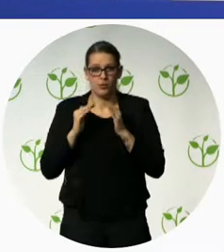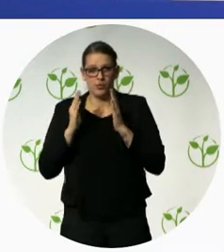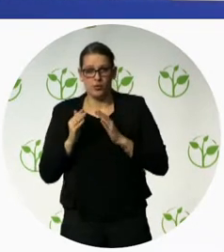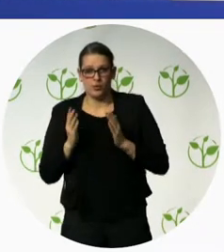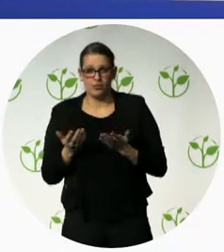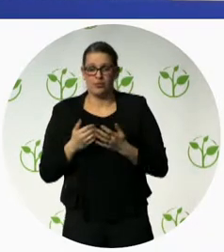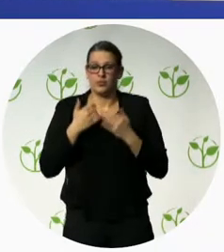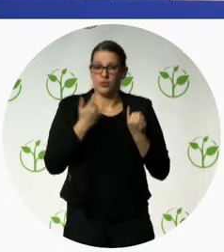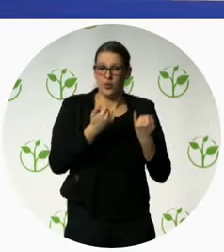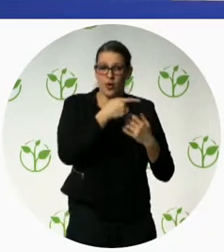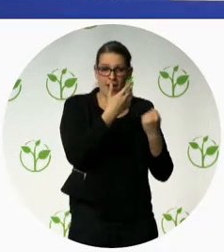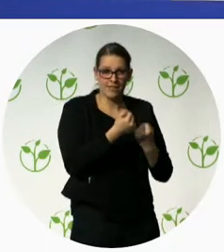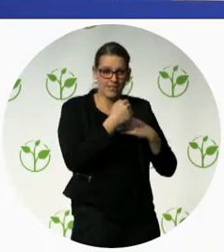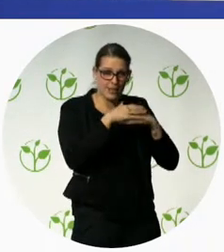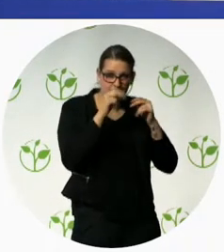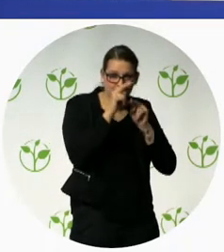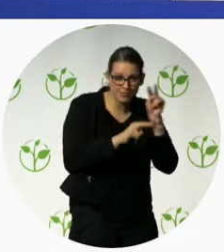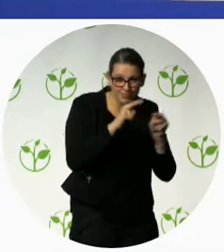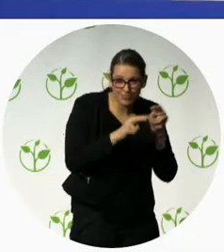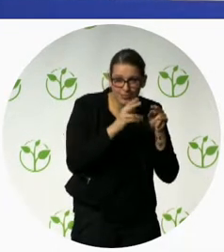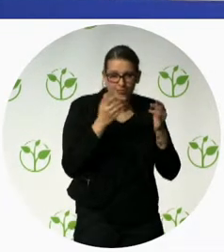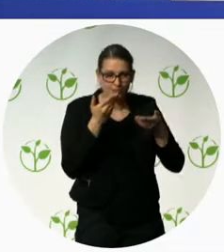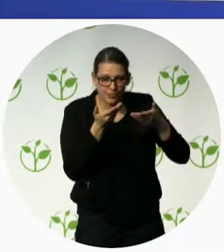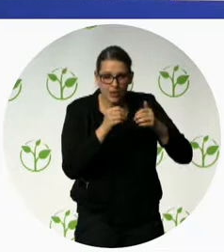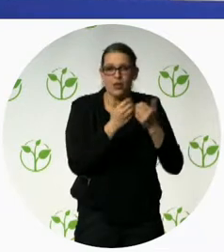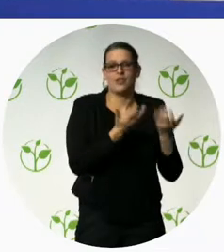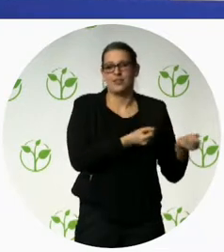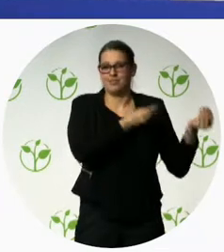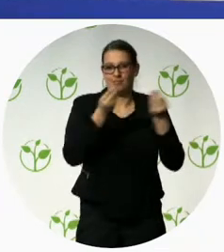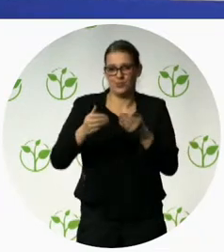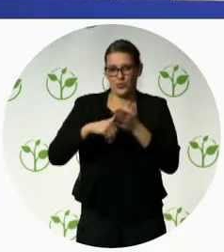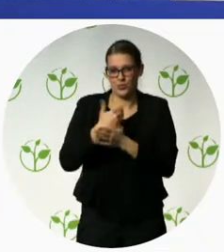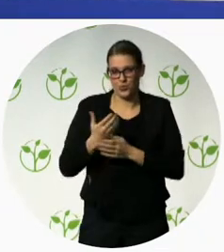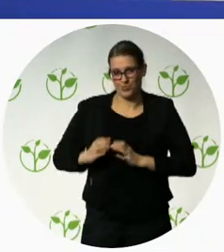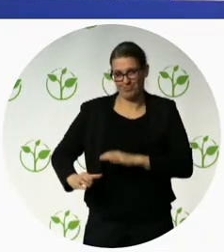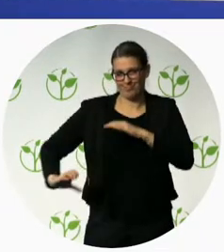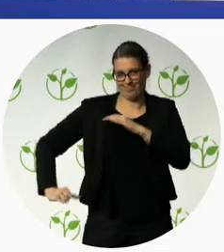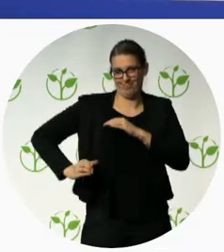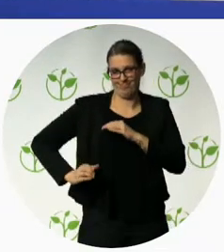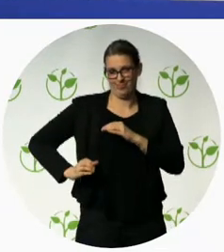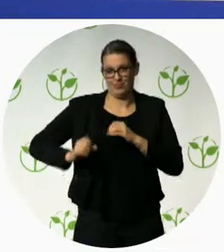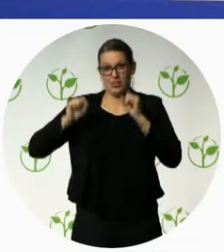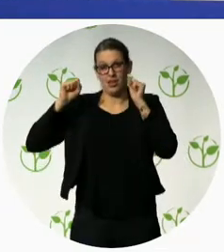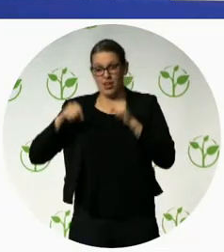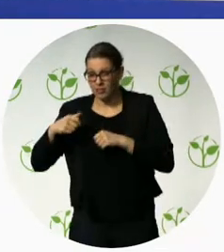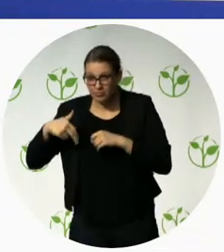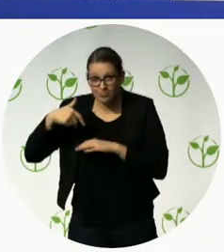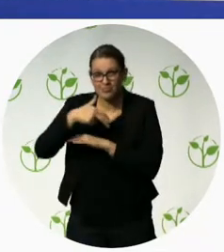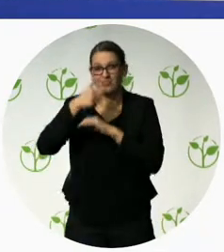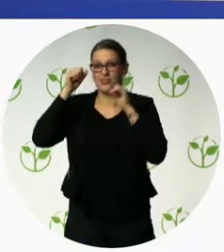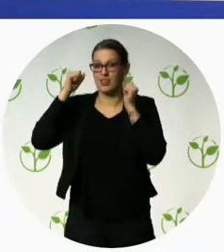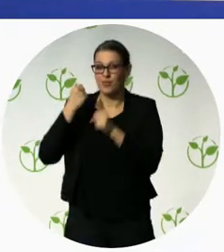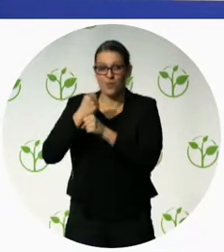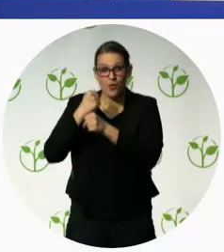quality device and now he works again which of course is great not only for him and his family but I mean